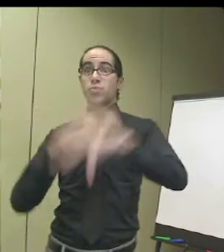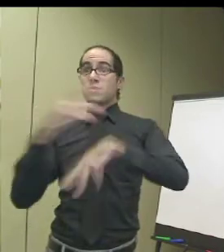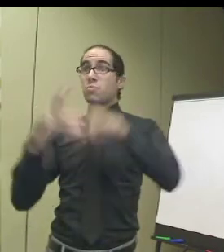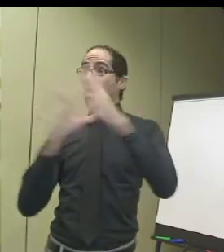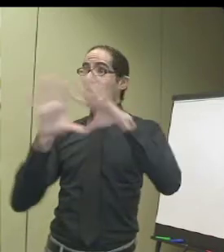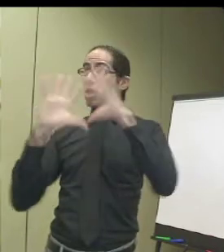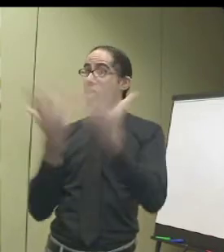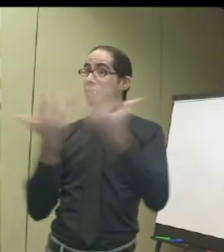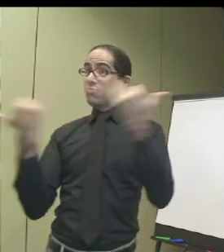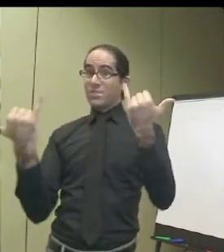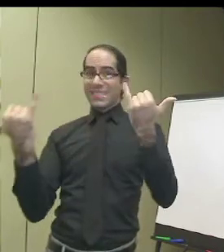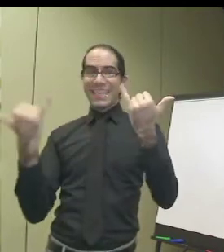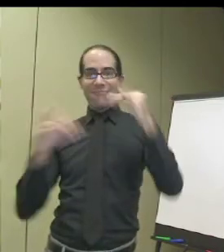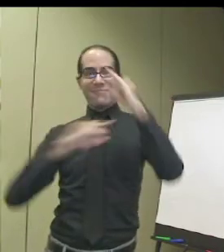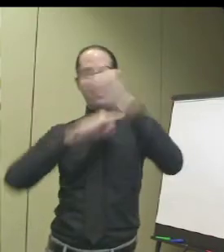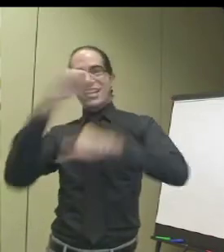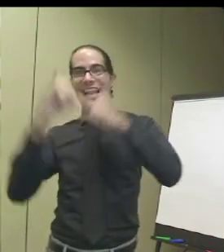are citizens.